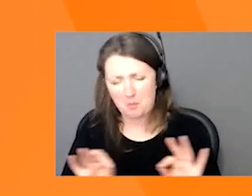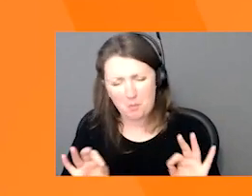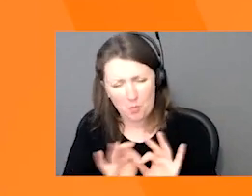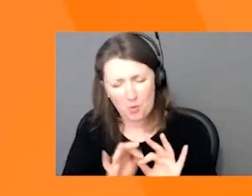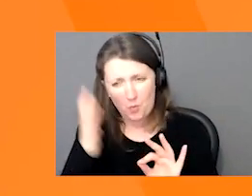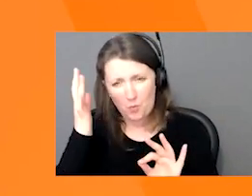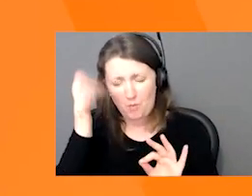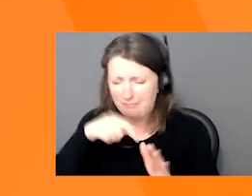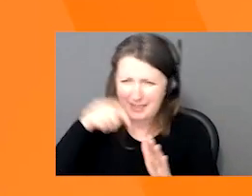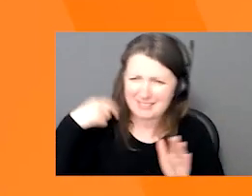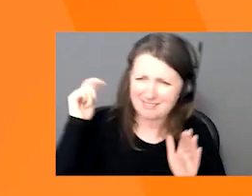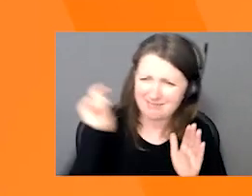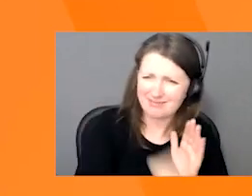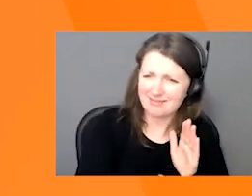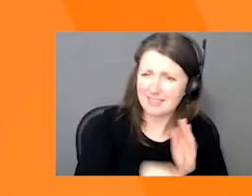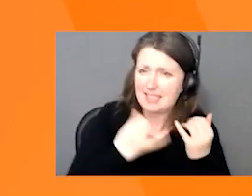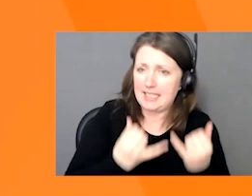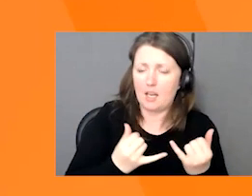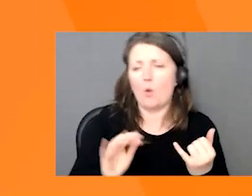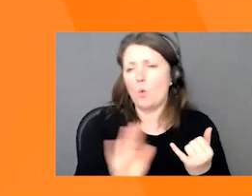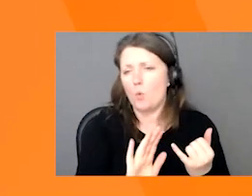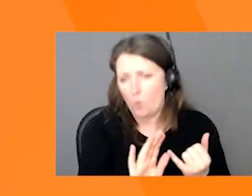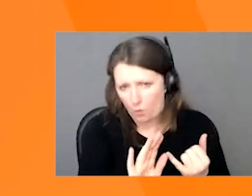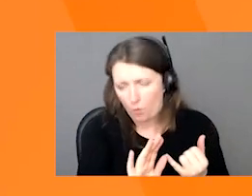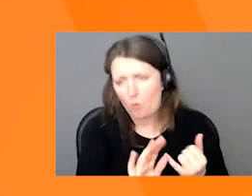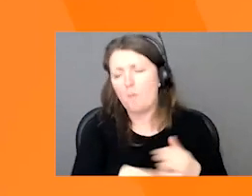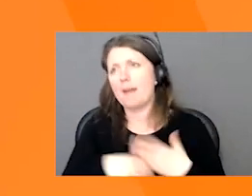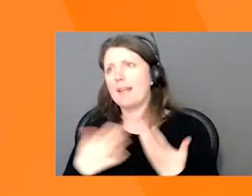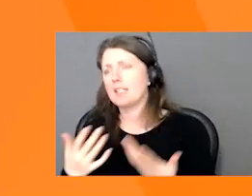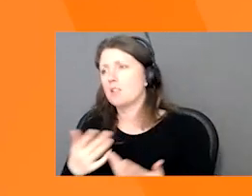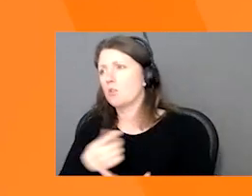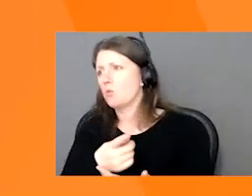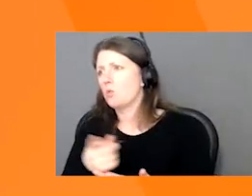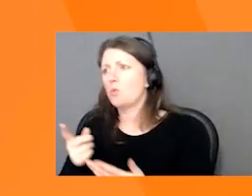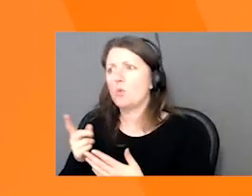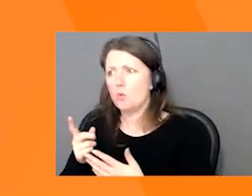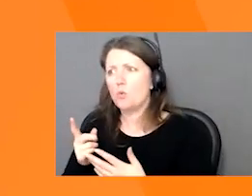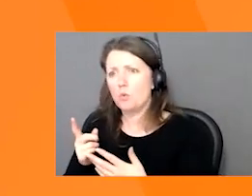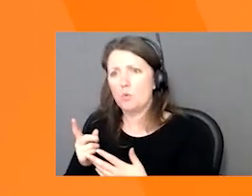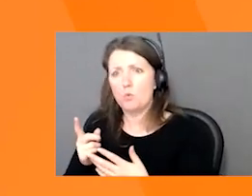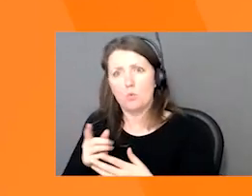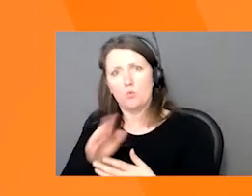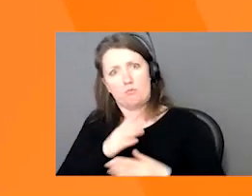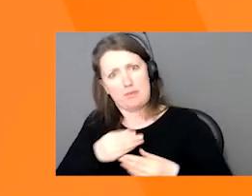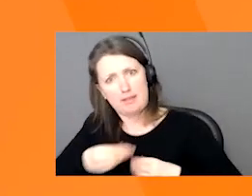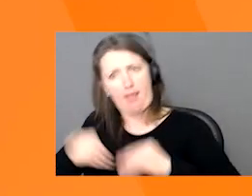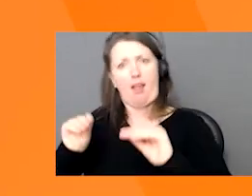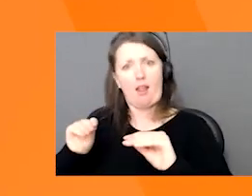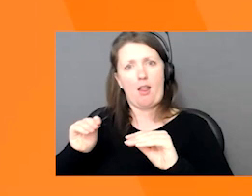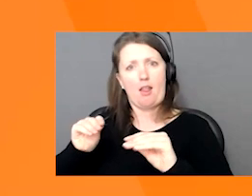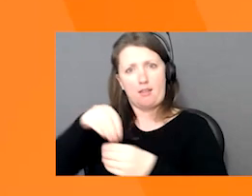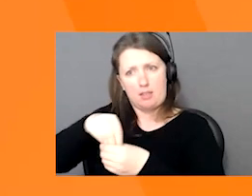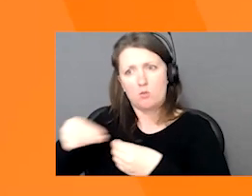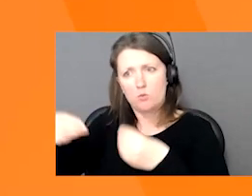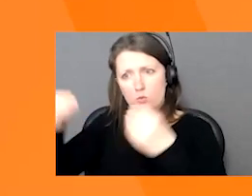get into the depth of being on shelf in a retail space, they will ask